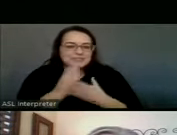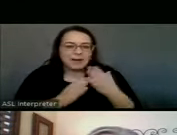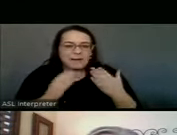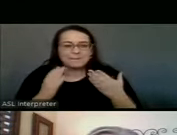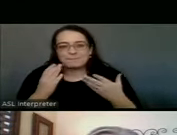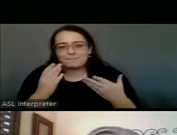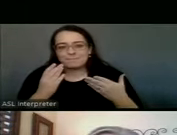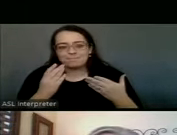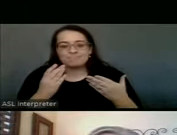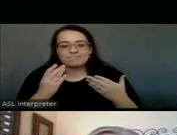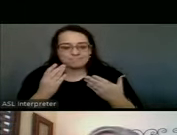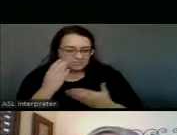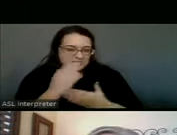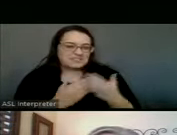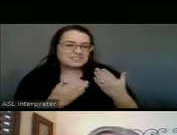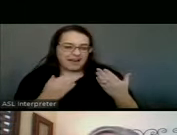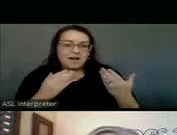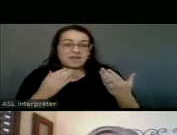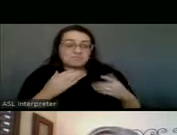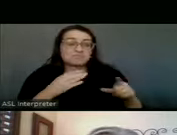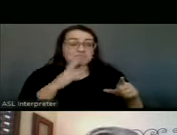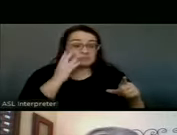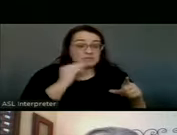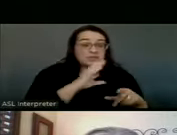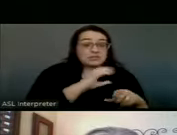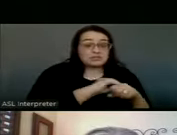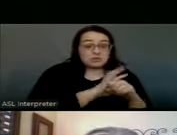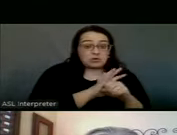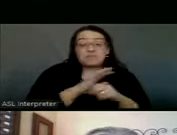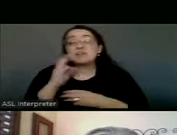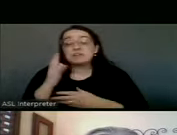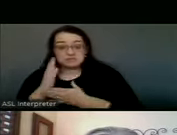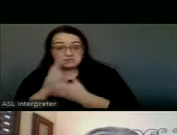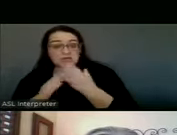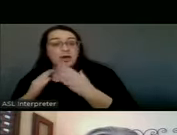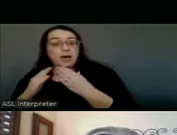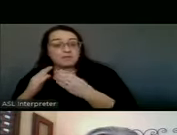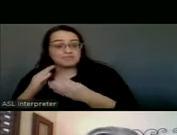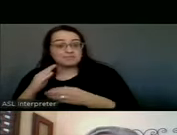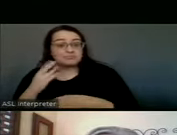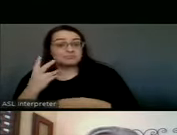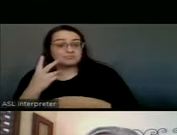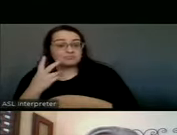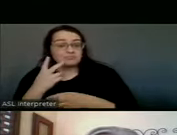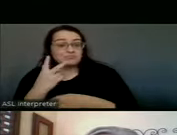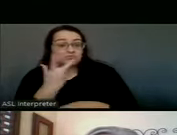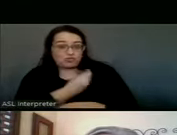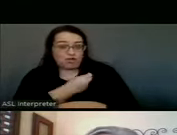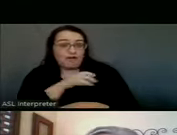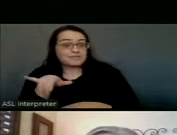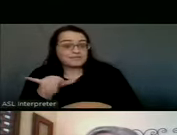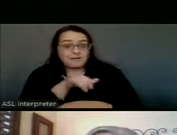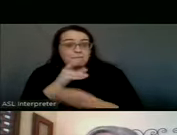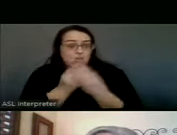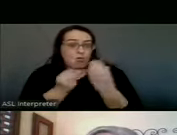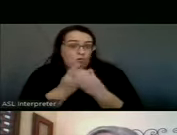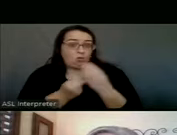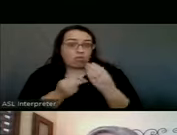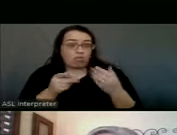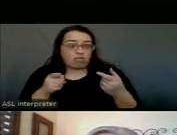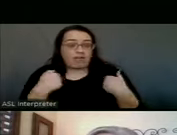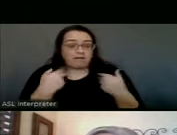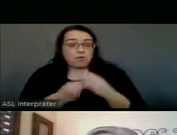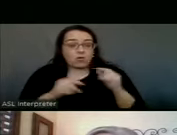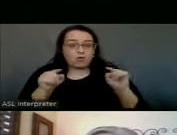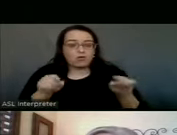some, you know, some overlay of that, of those two circles, just kind of depends on how big that, that